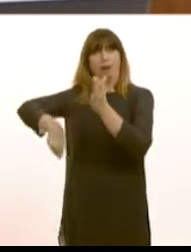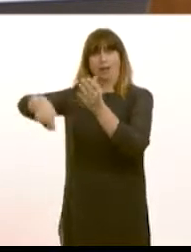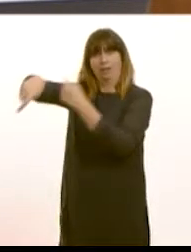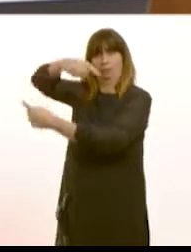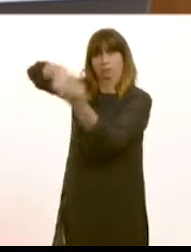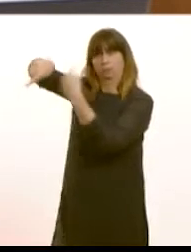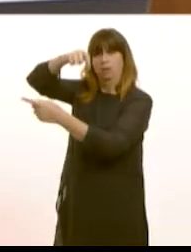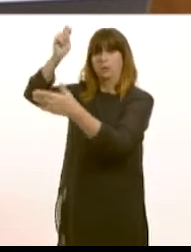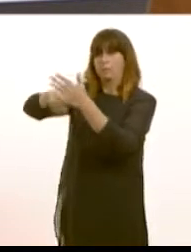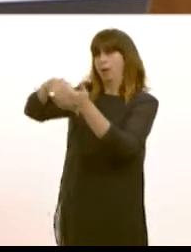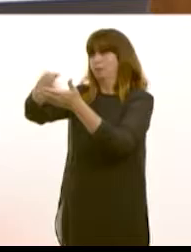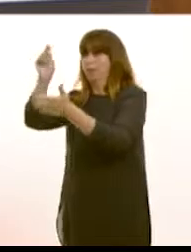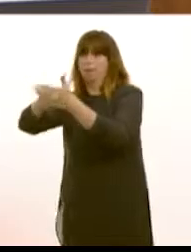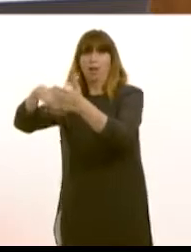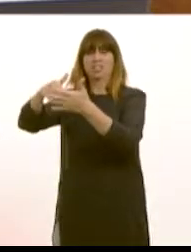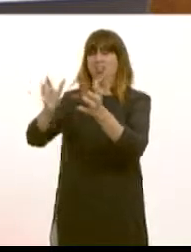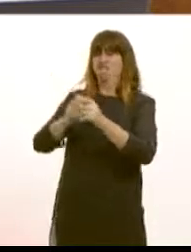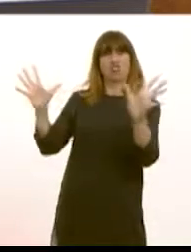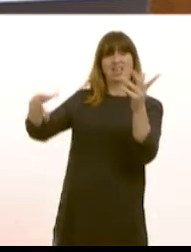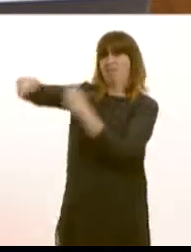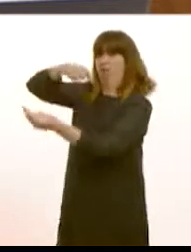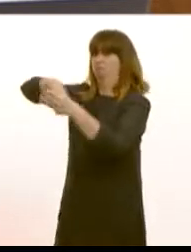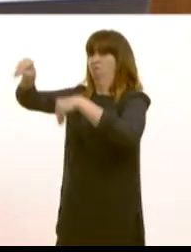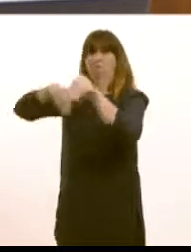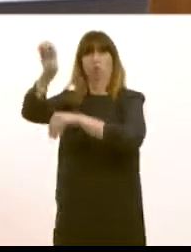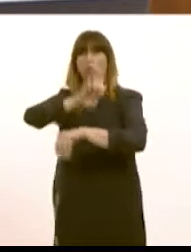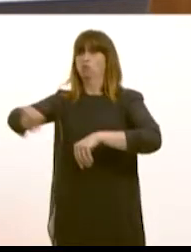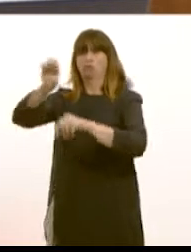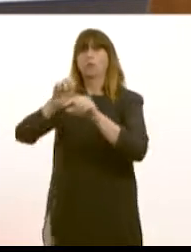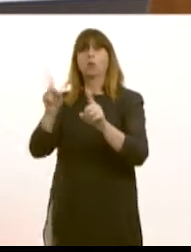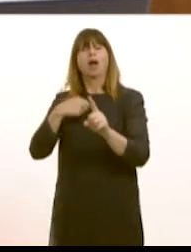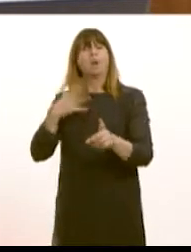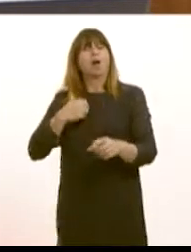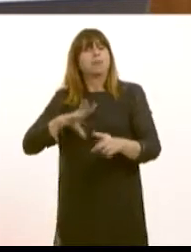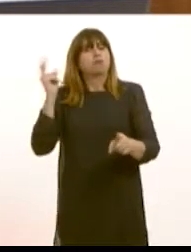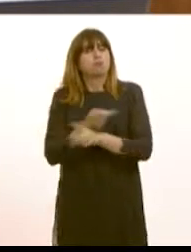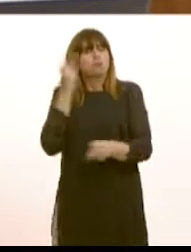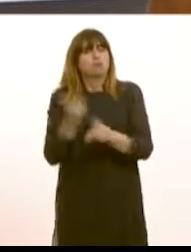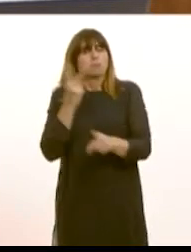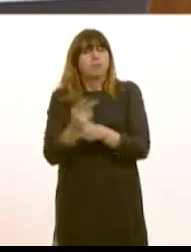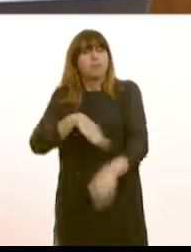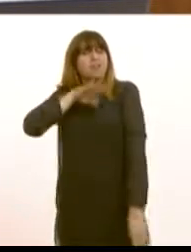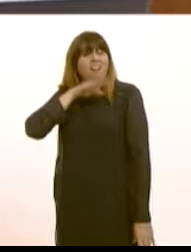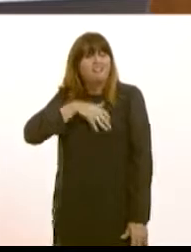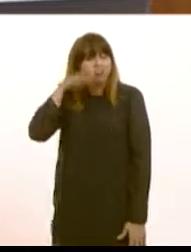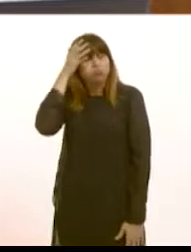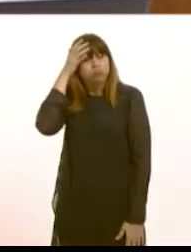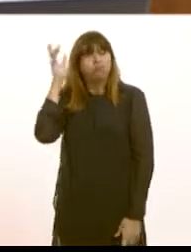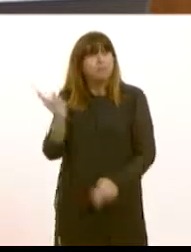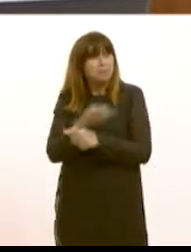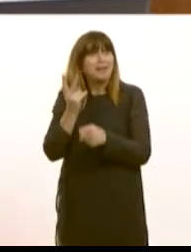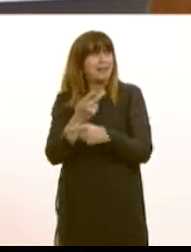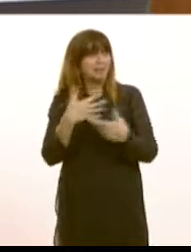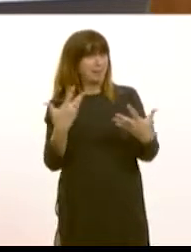on a tariff-free basis is absolutely crucial. I've been saying that ad nauseam. Secondly, of course, what